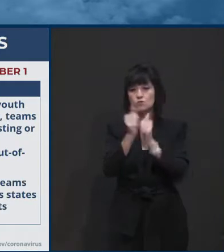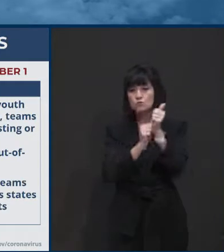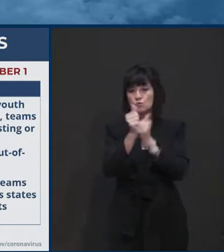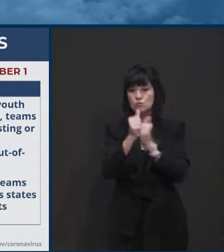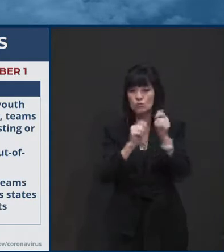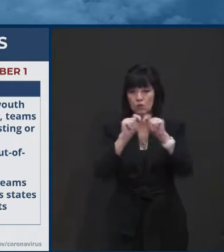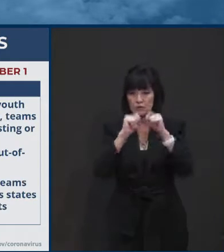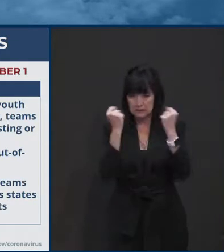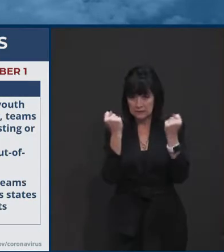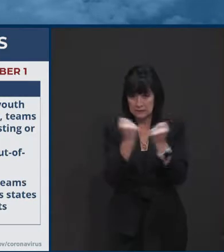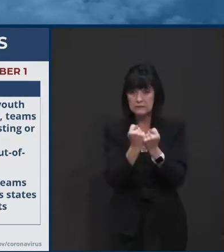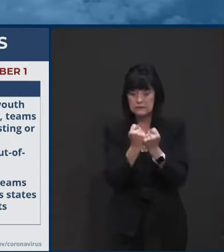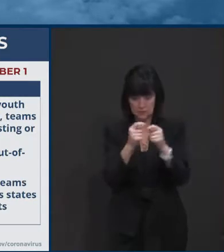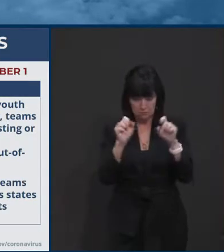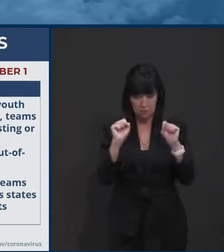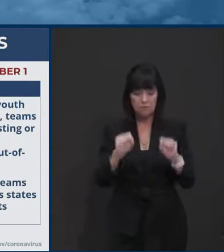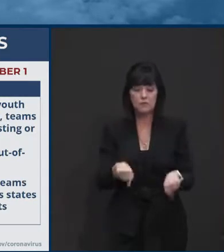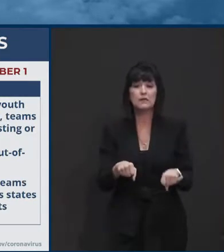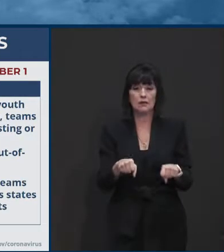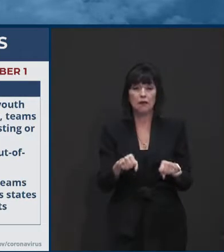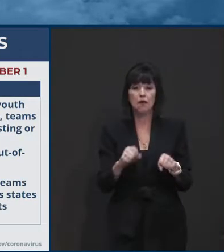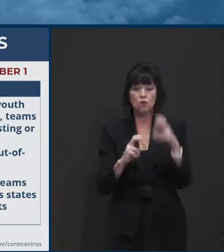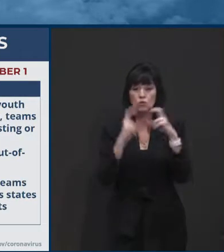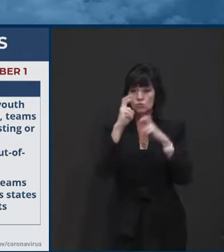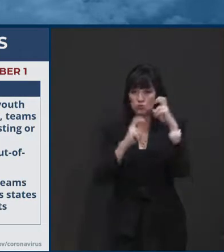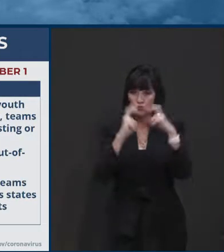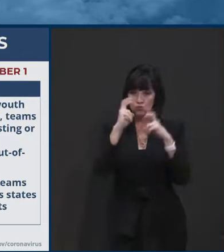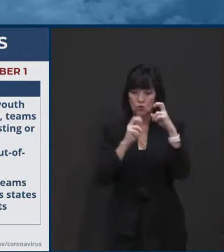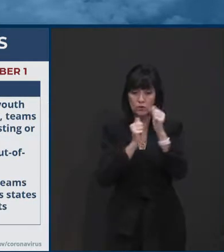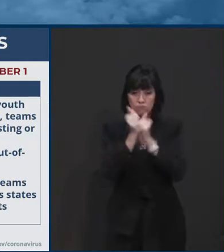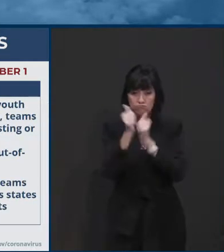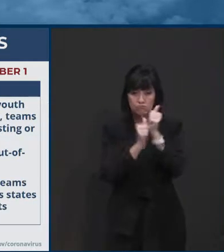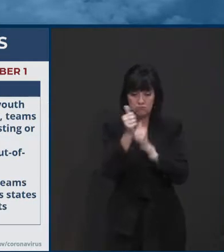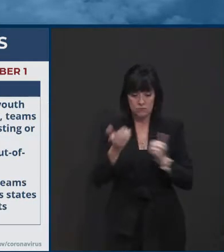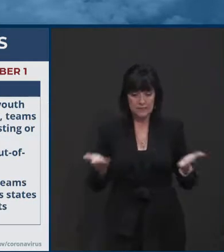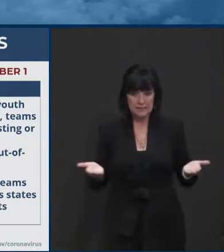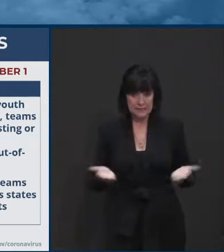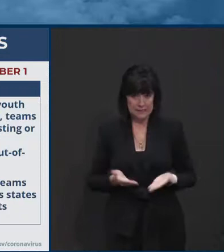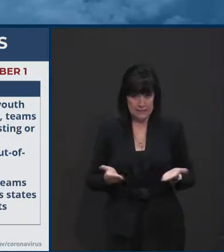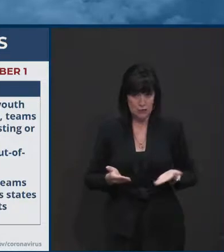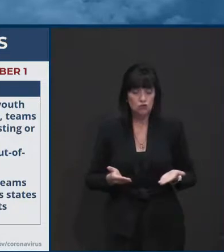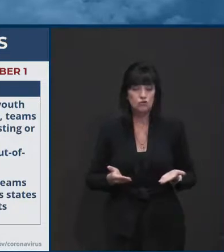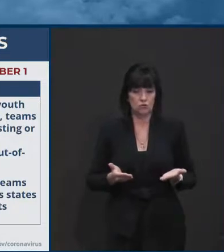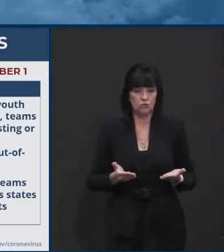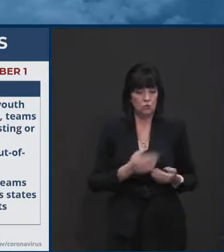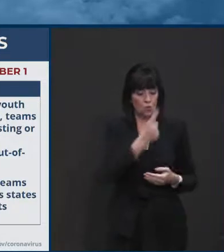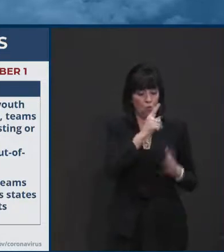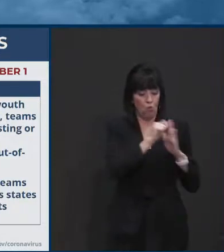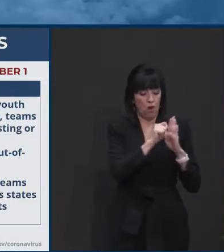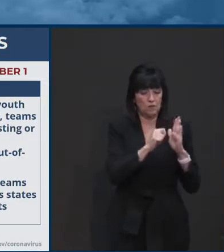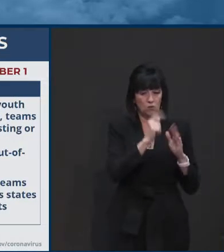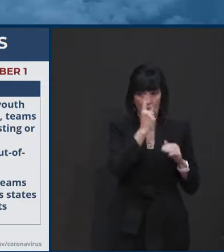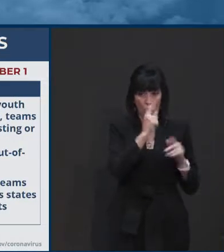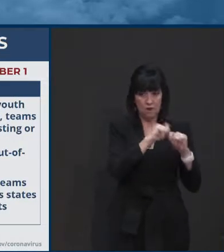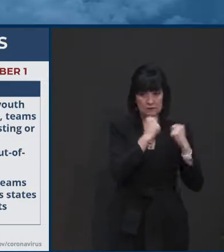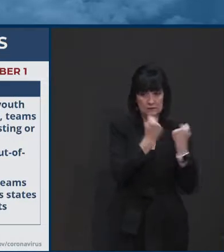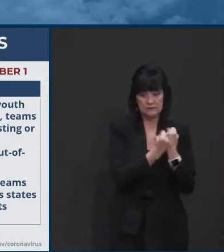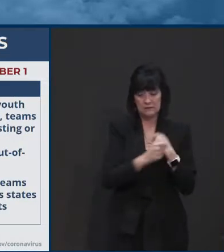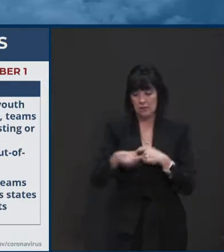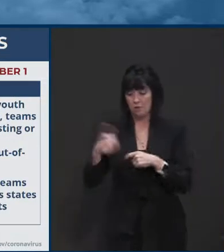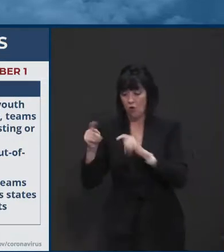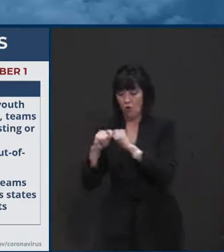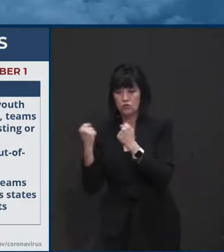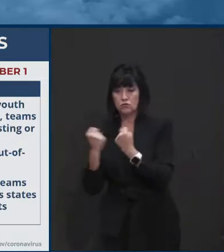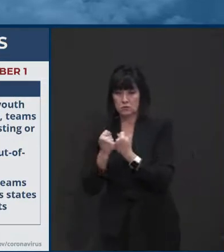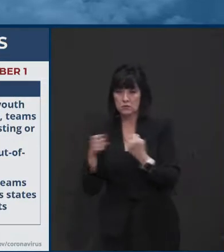uh, state tournaments, uh, they can do that. They want to have in state games, one team against another, uh, they can do that